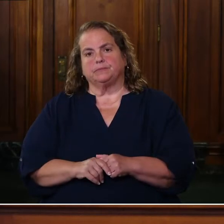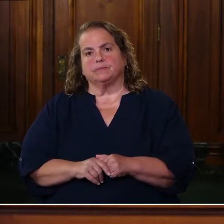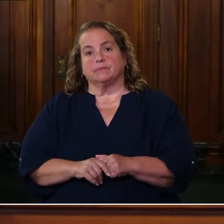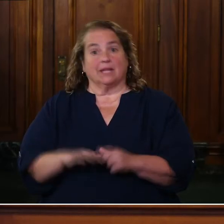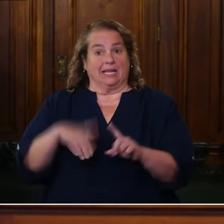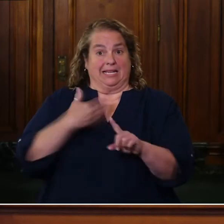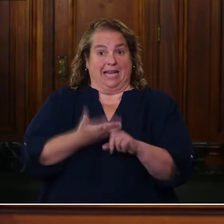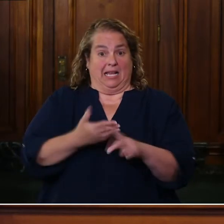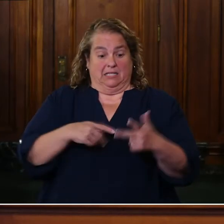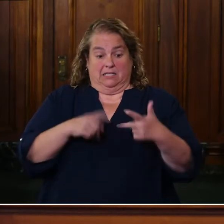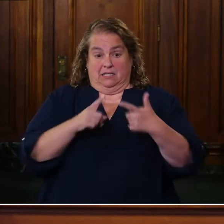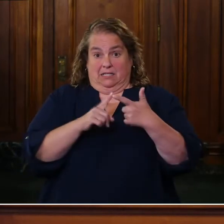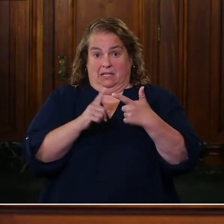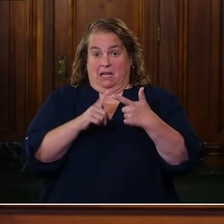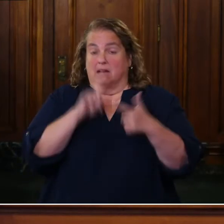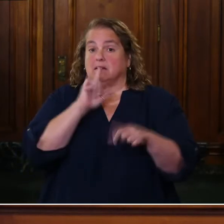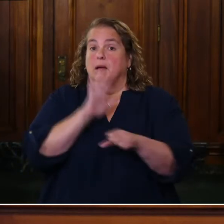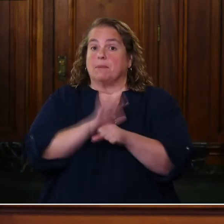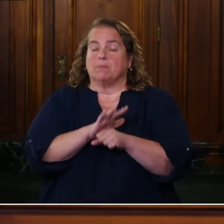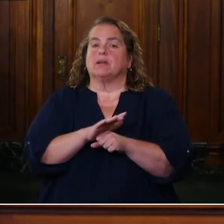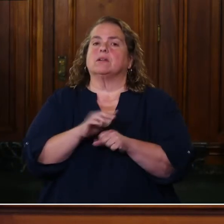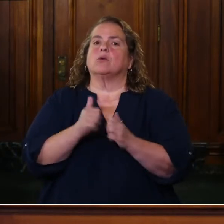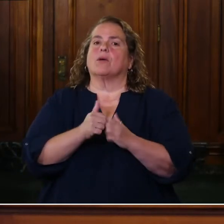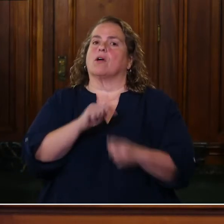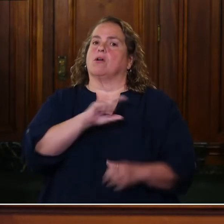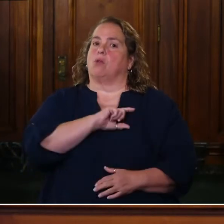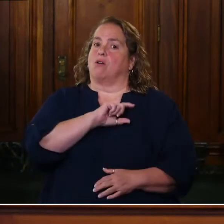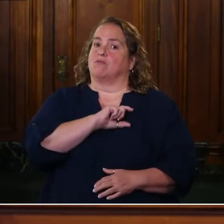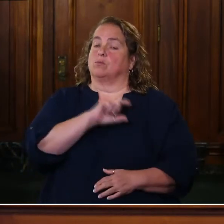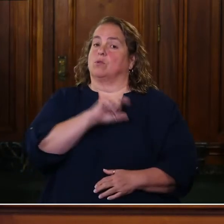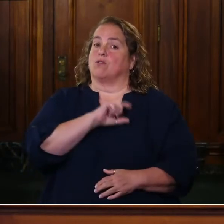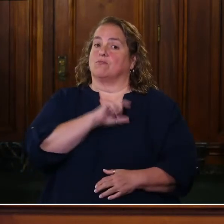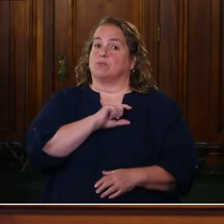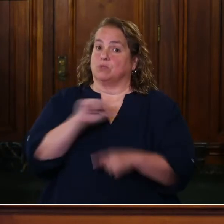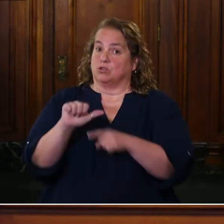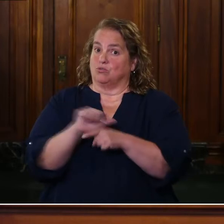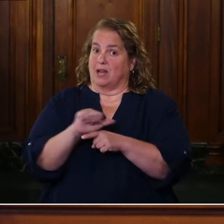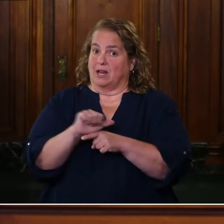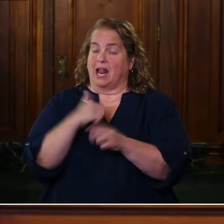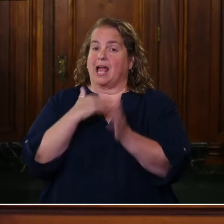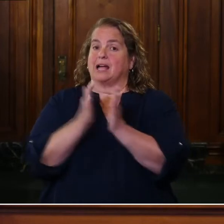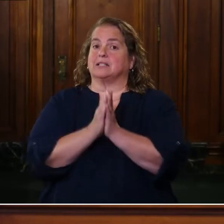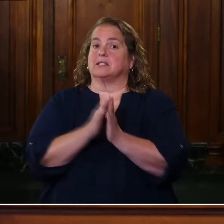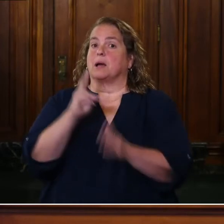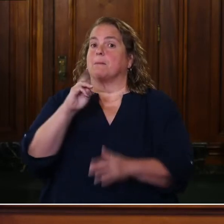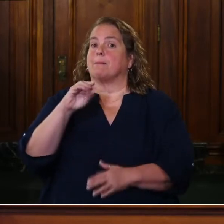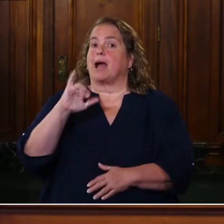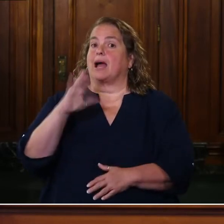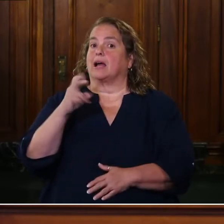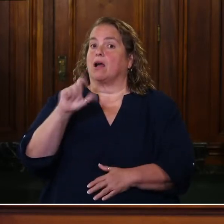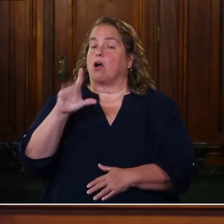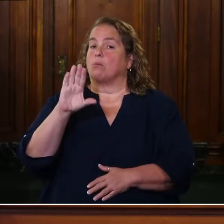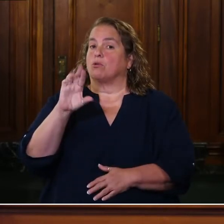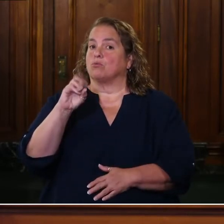Next commitment is in the area of law enforcement and law enforcement training. I'm going to ask Michael Brown to address that.